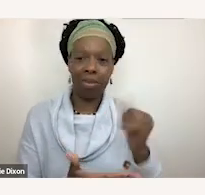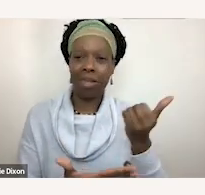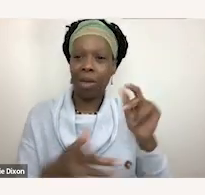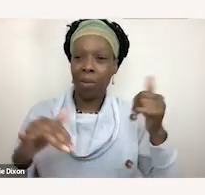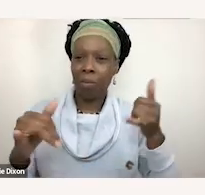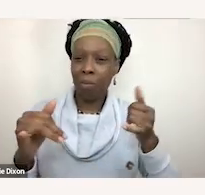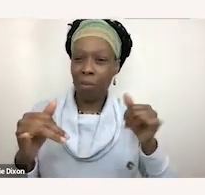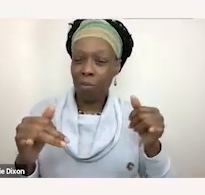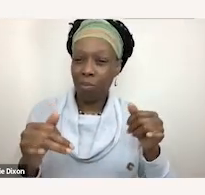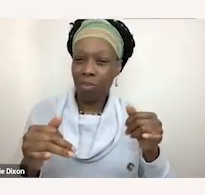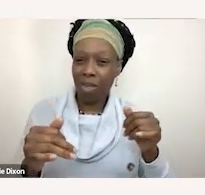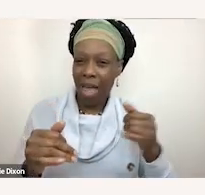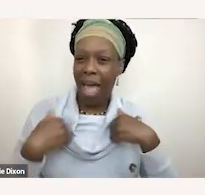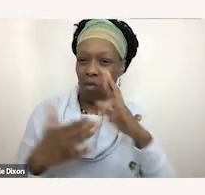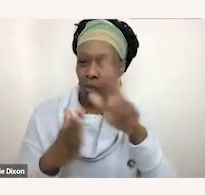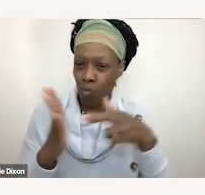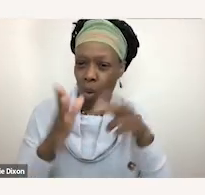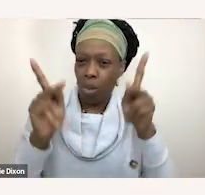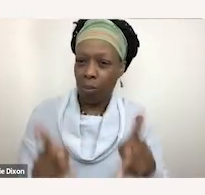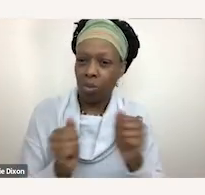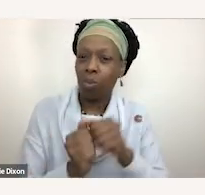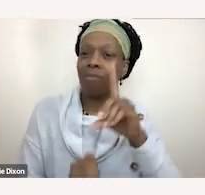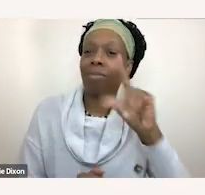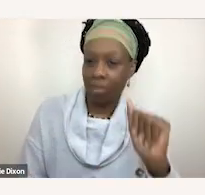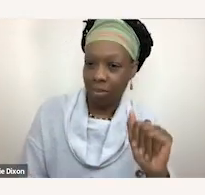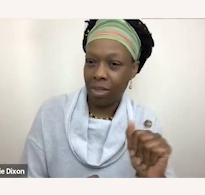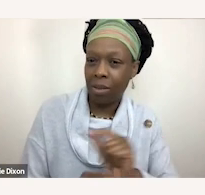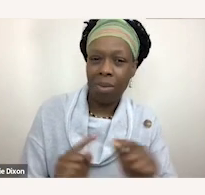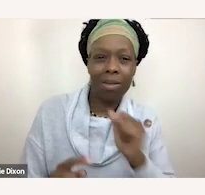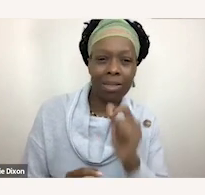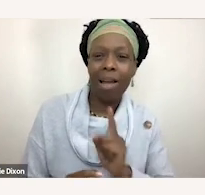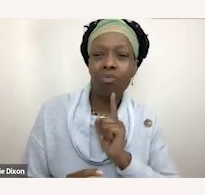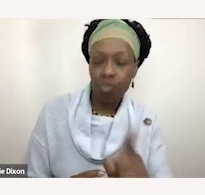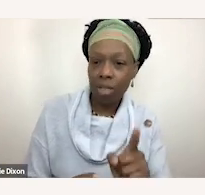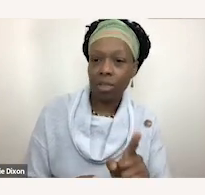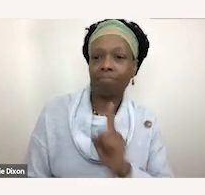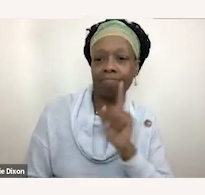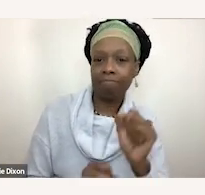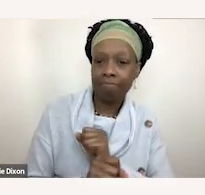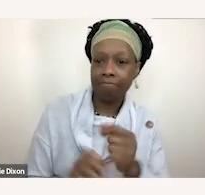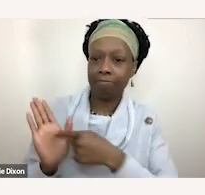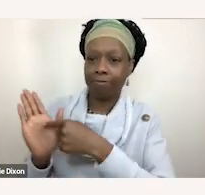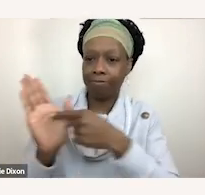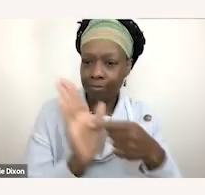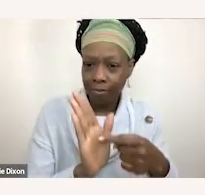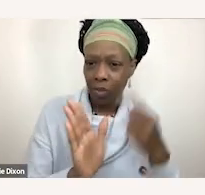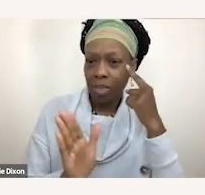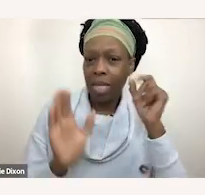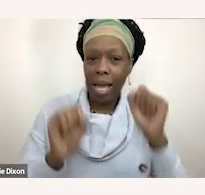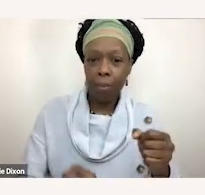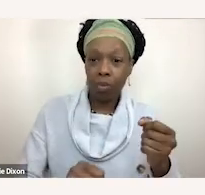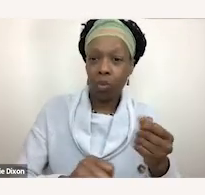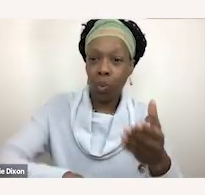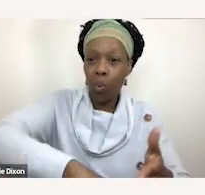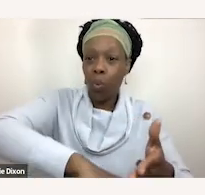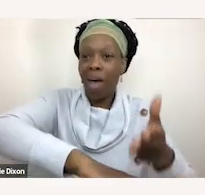right? And it wasn't actually true representation. And so I think, you know, being able to elevate the people that we're about to